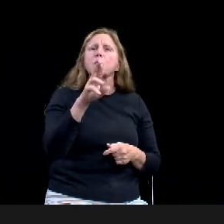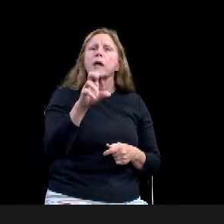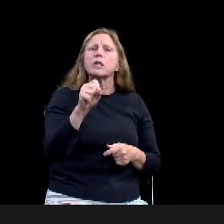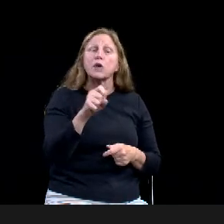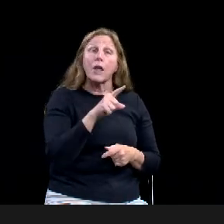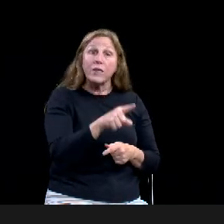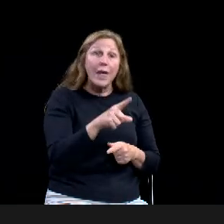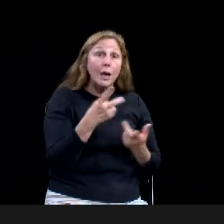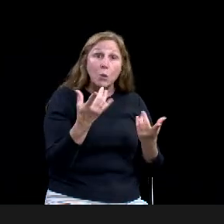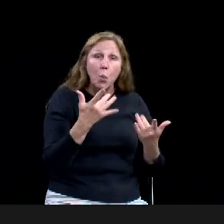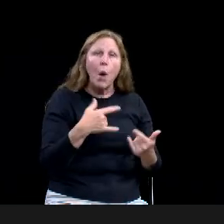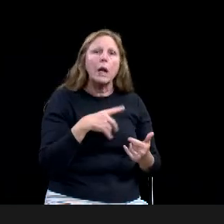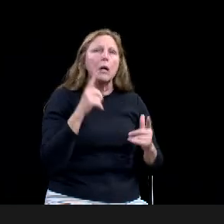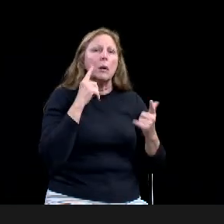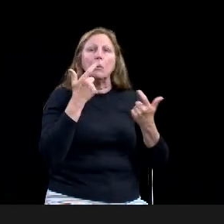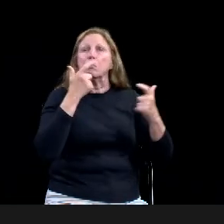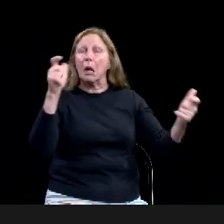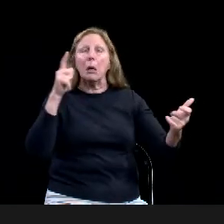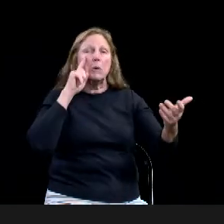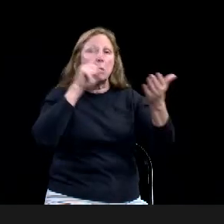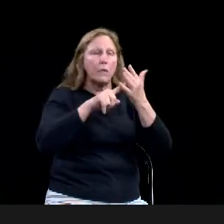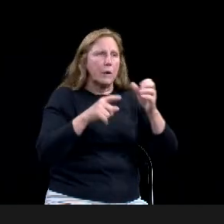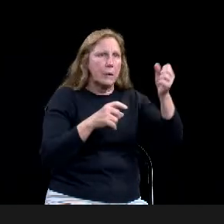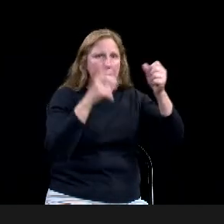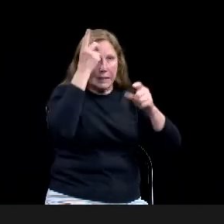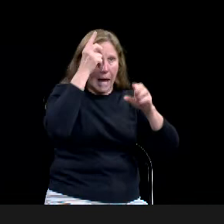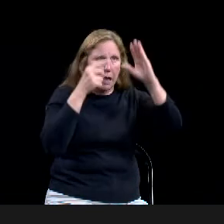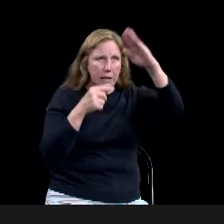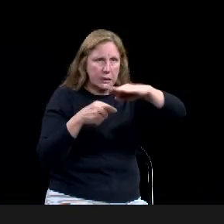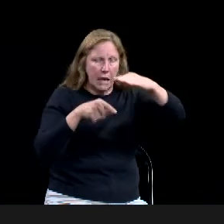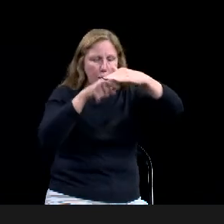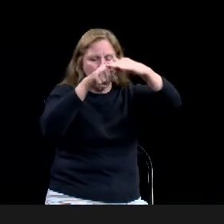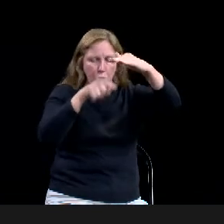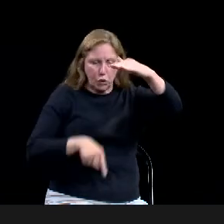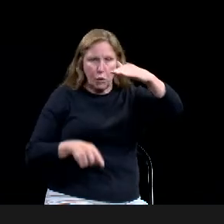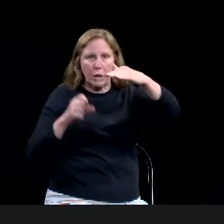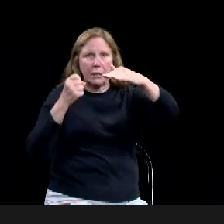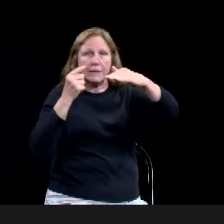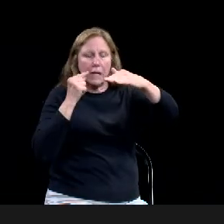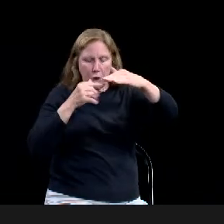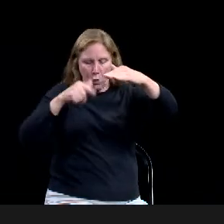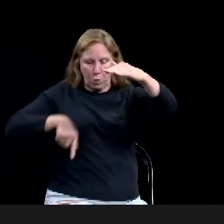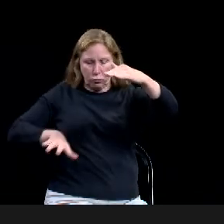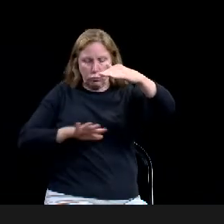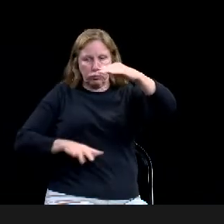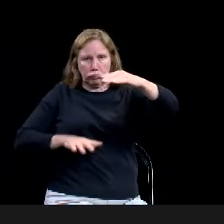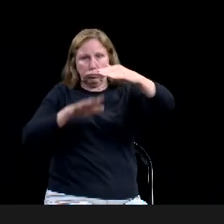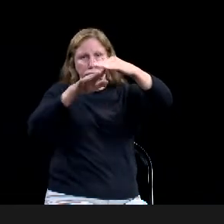also interestingly enough, the first law enforcement historical center in the United States. Next, please.